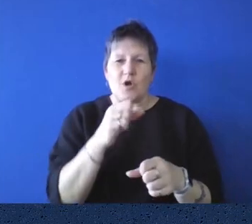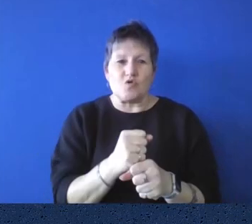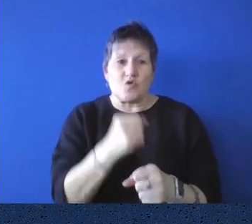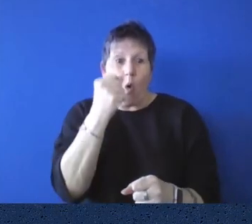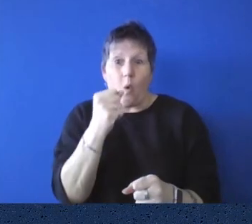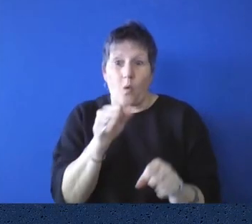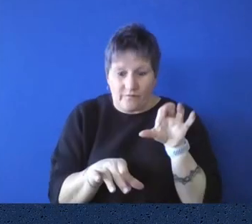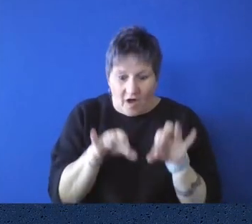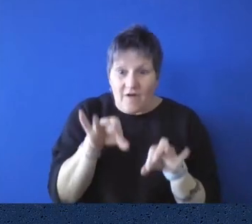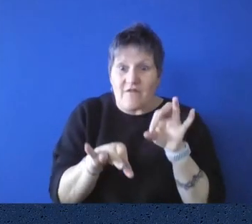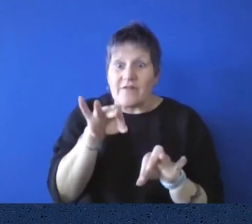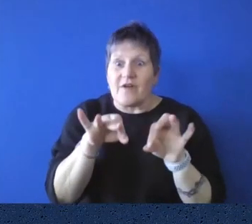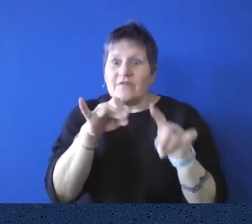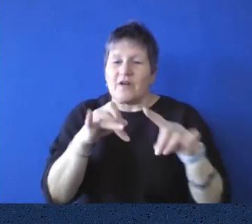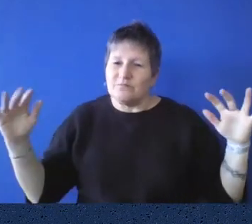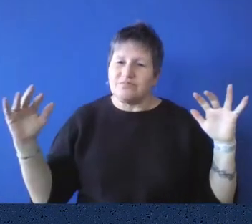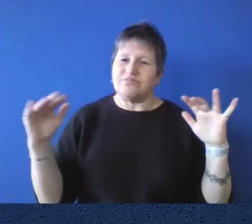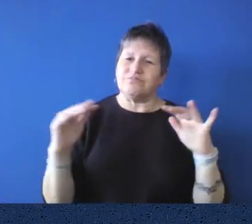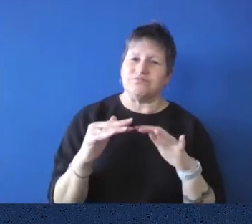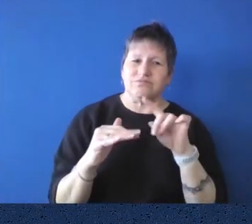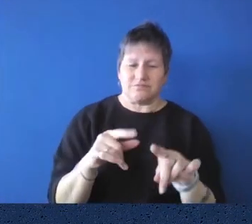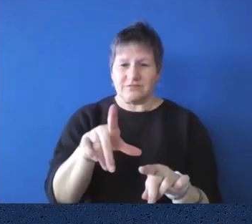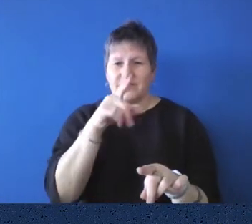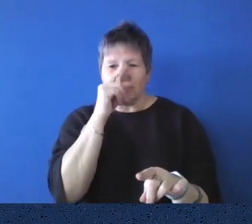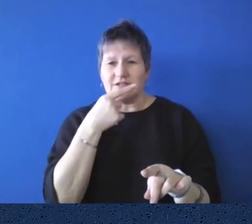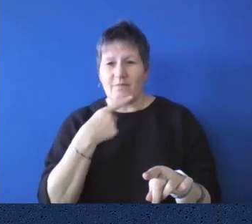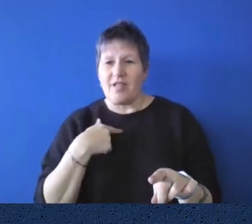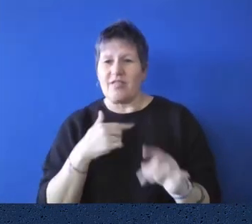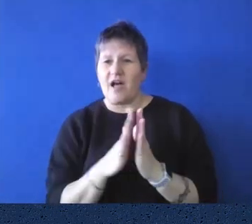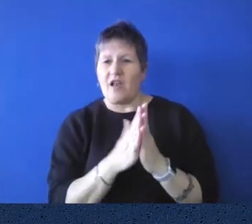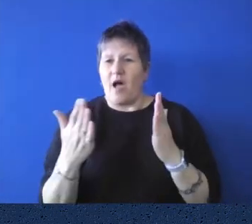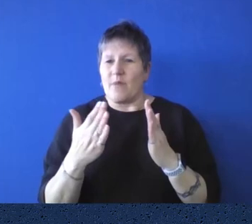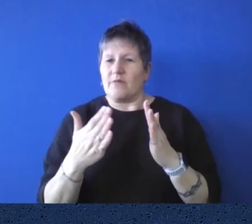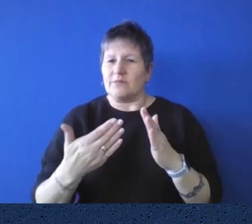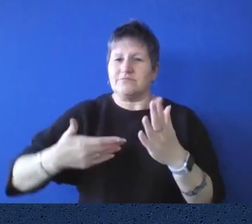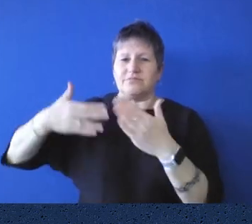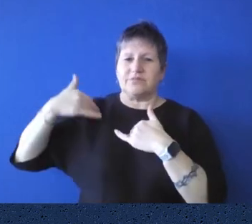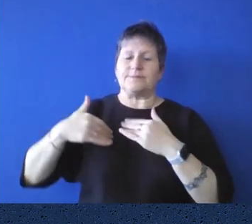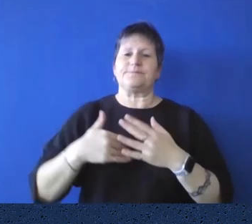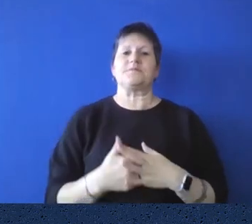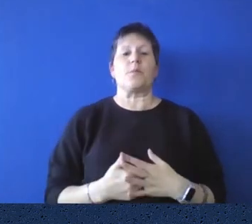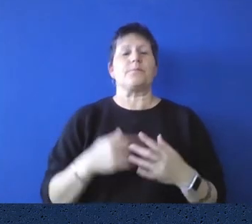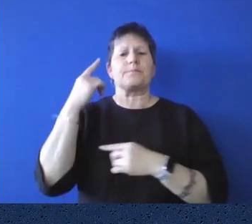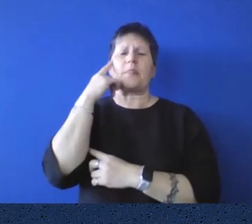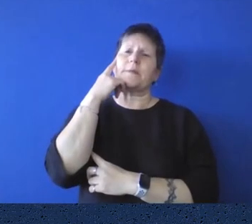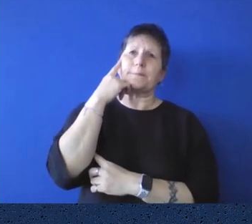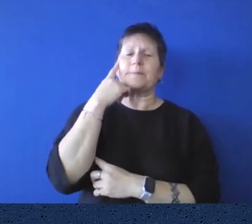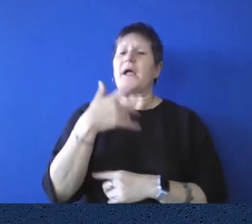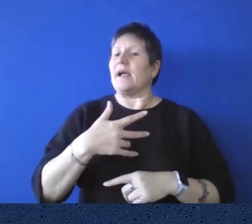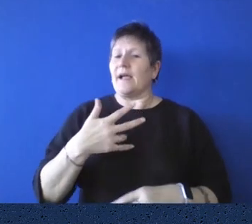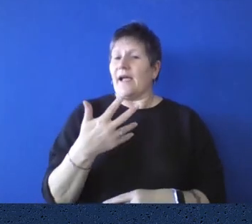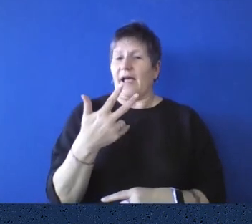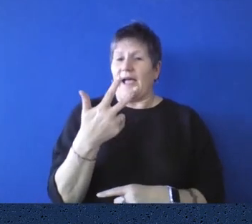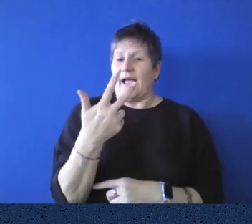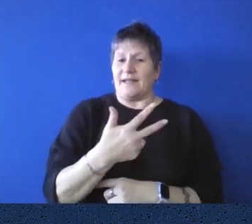the origins of this library. So let's go back Bill to 1851 which is a time when